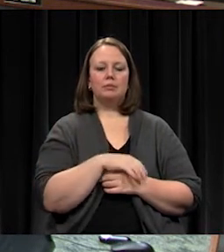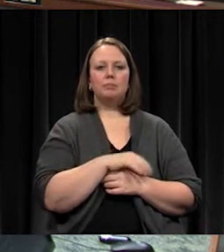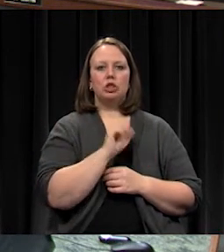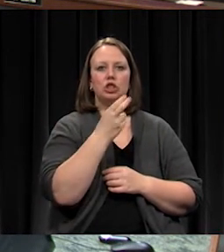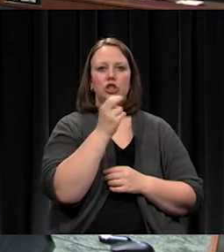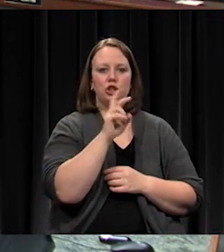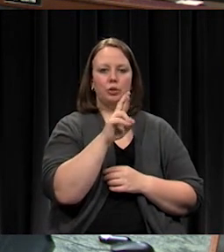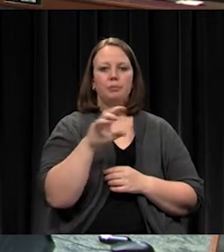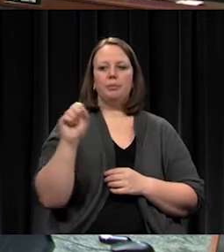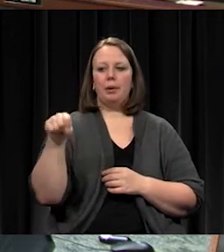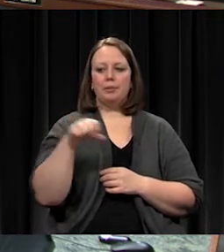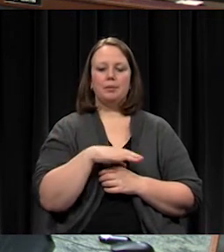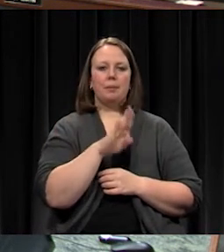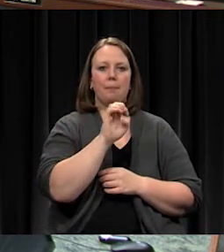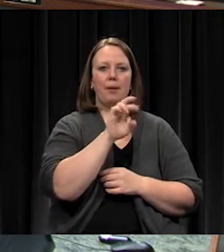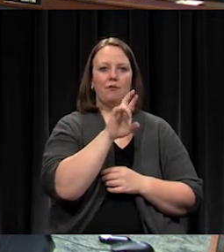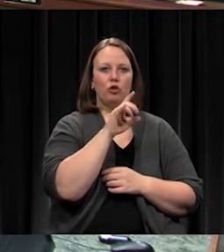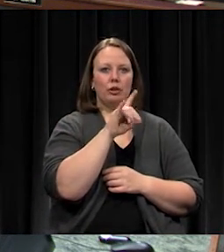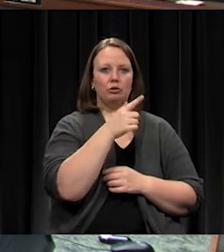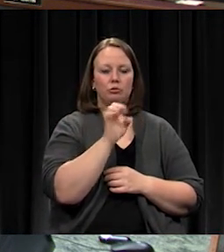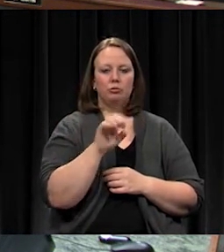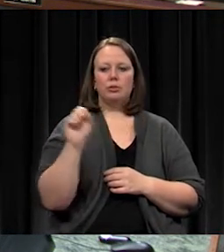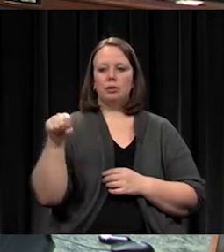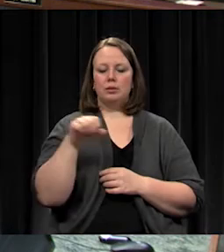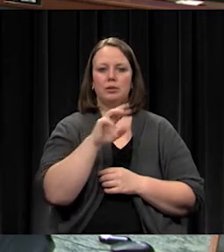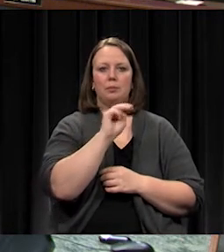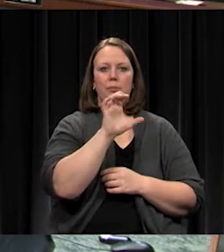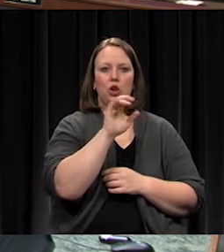Yes. Mr. Beveridge? Yes. Mr. McCune? Yes.